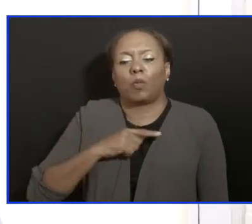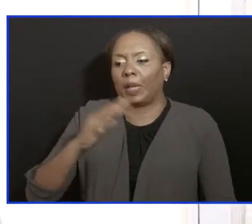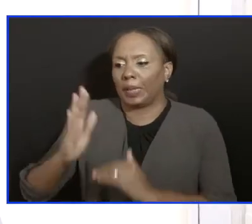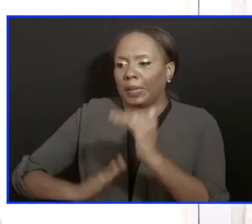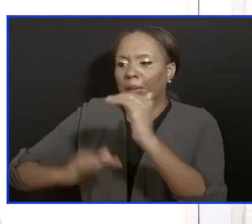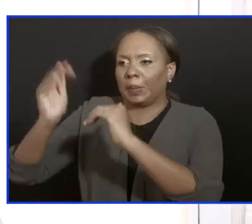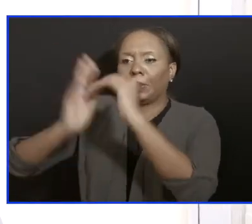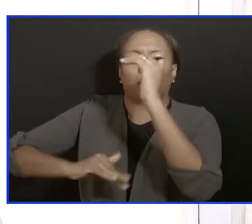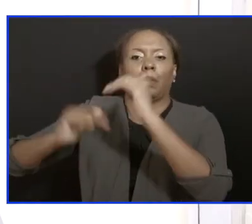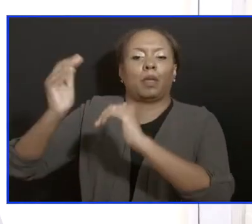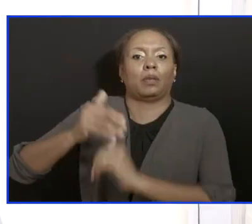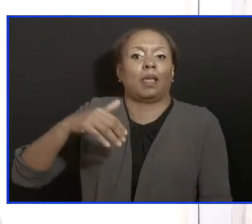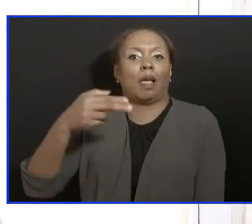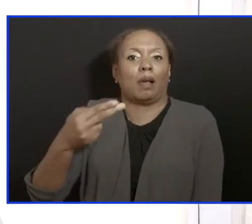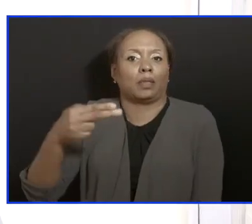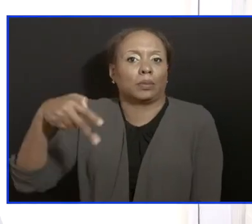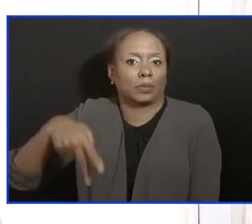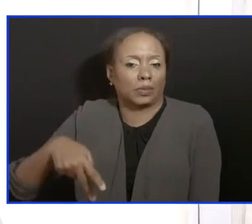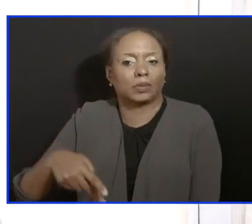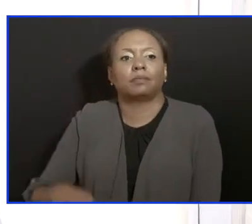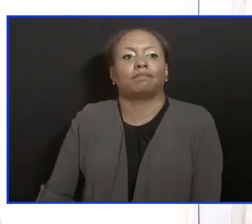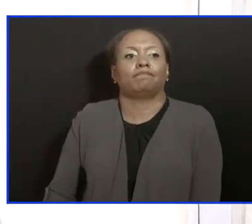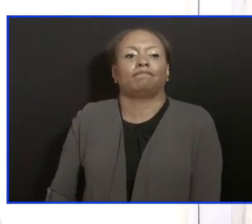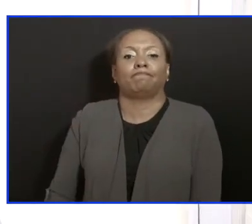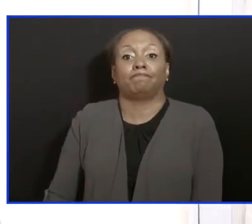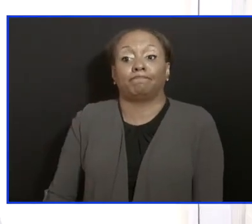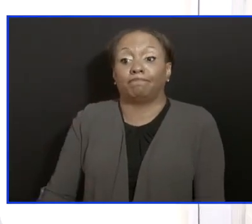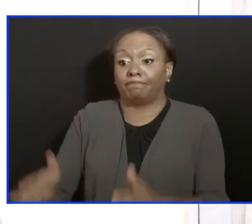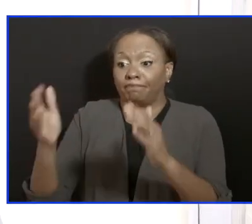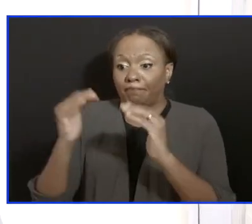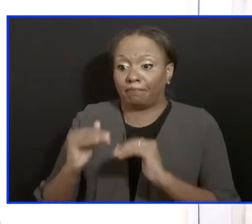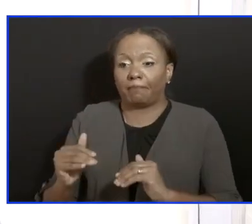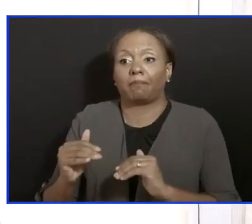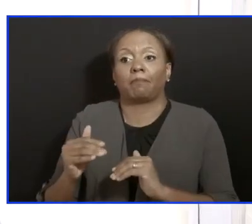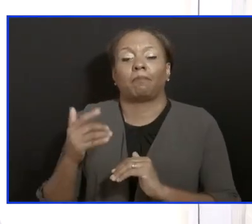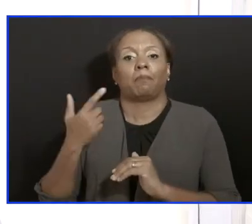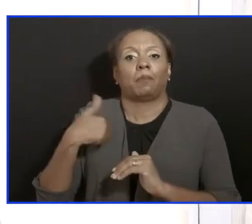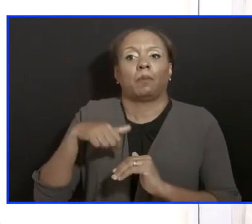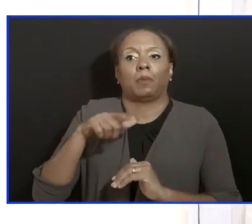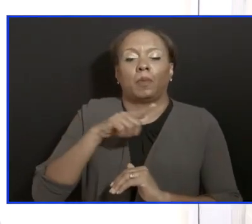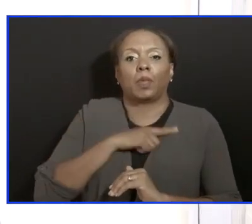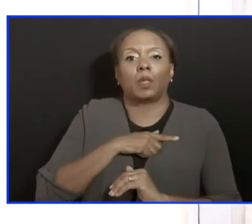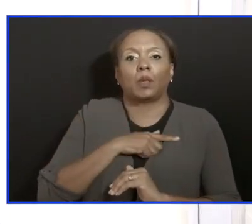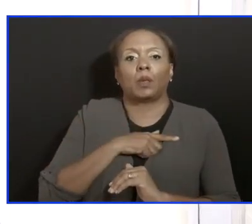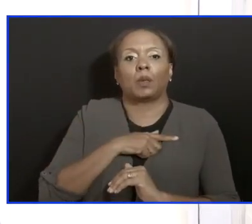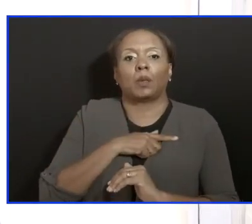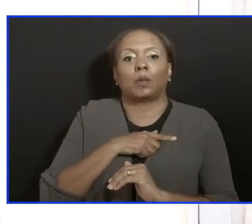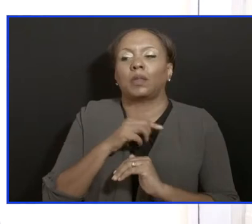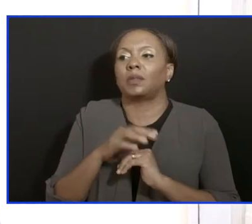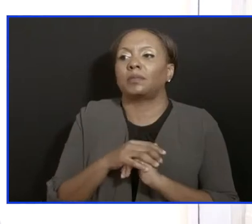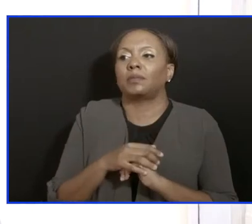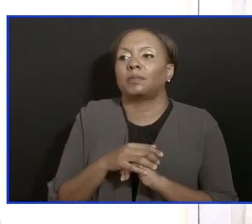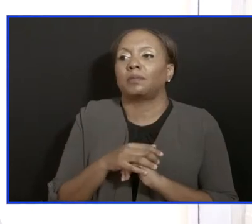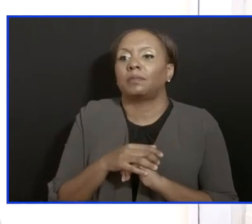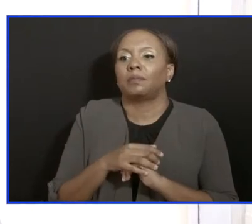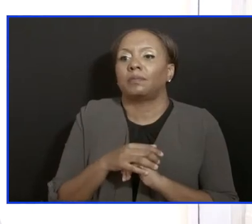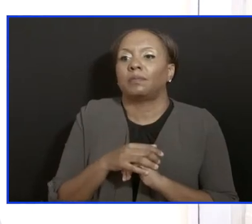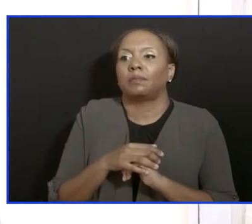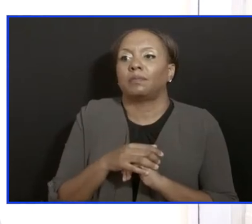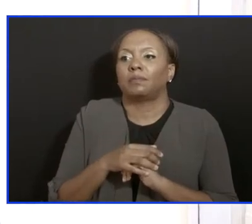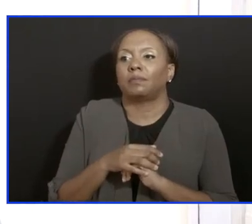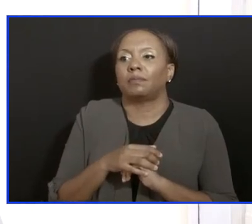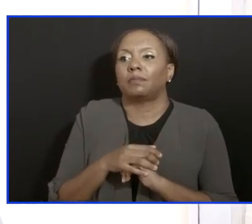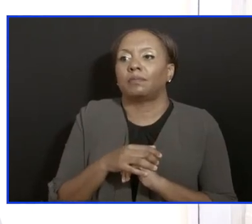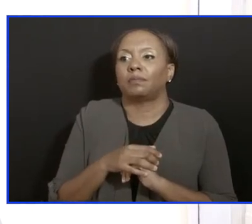Point. But the second has come with the expansion of a primary B, primary facility B, which